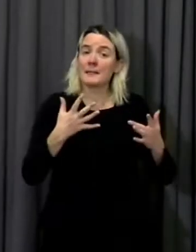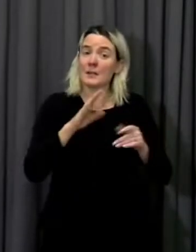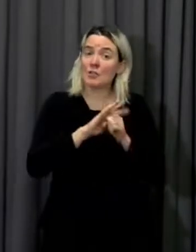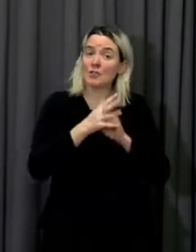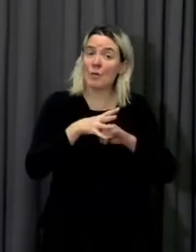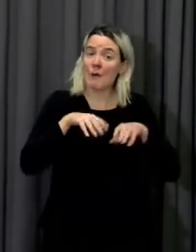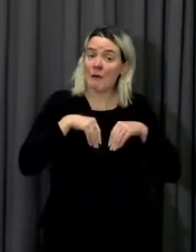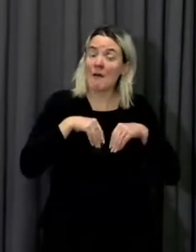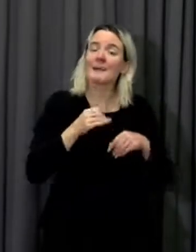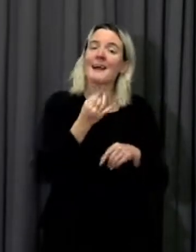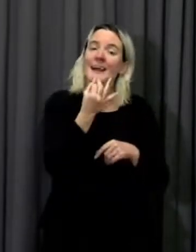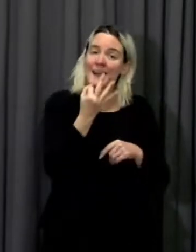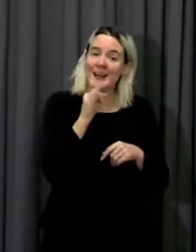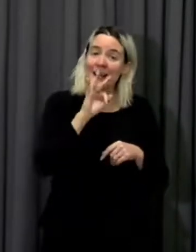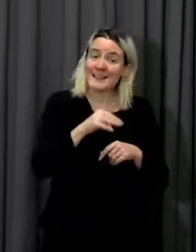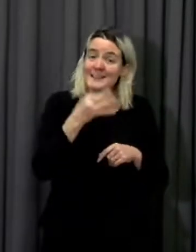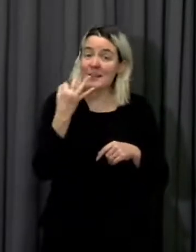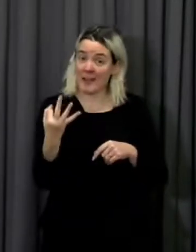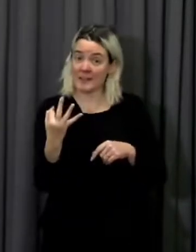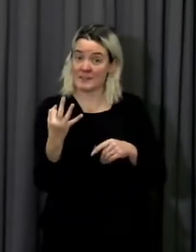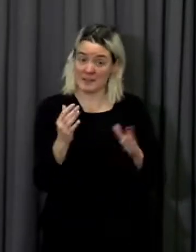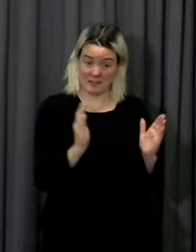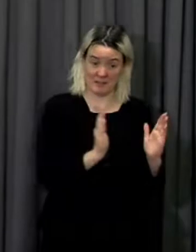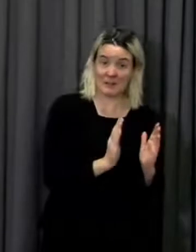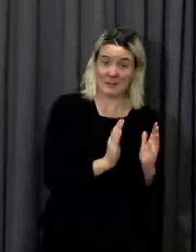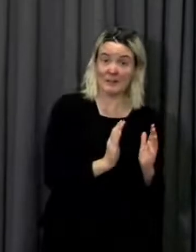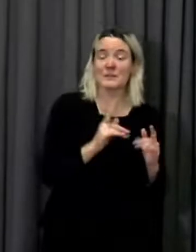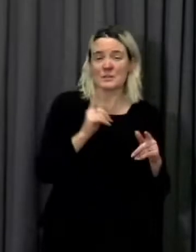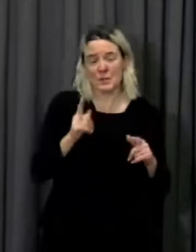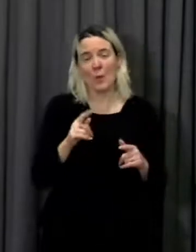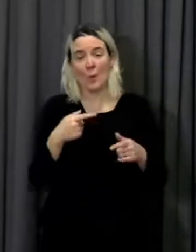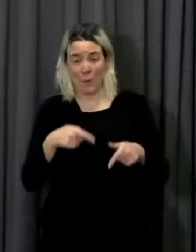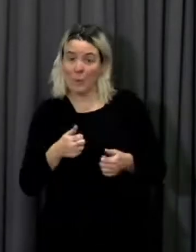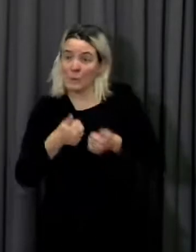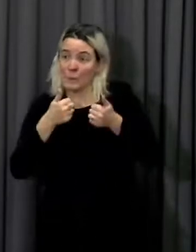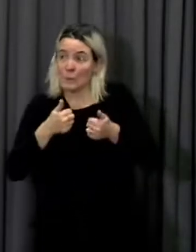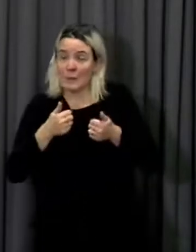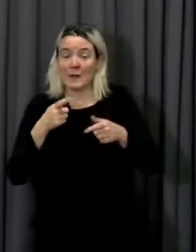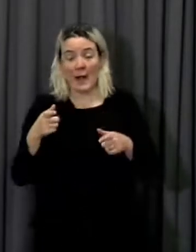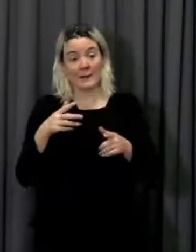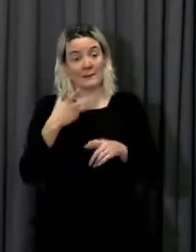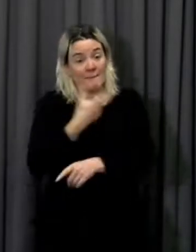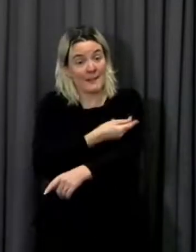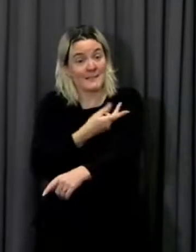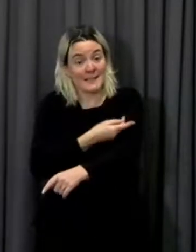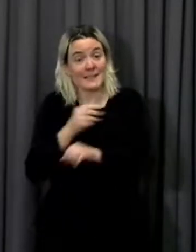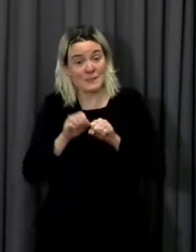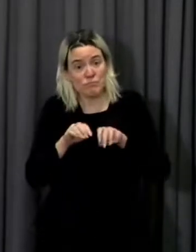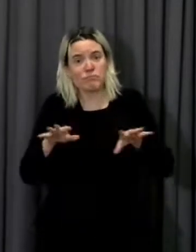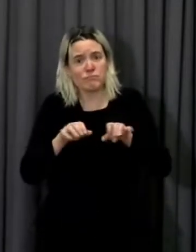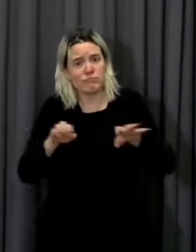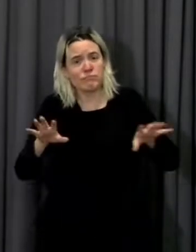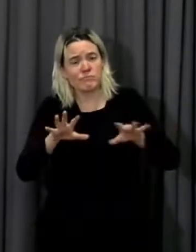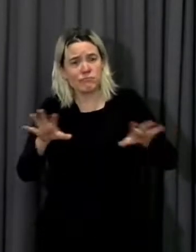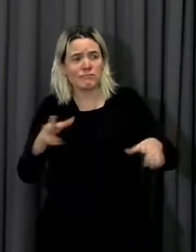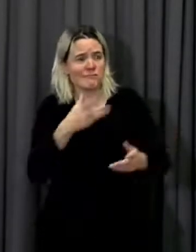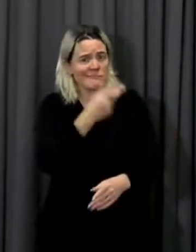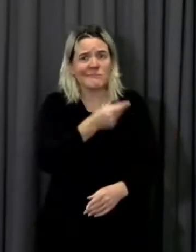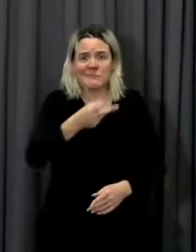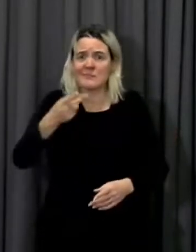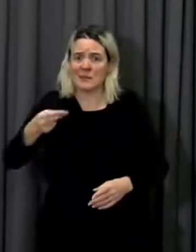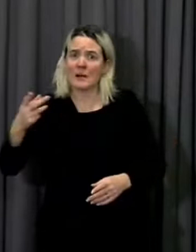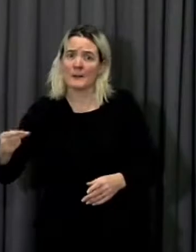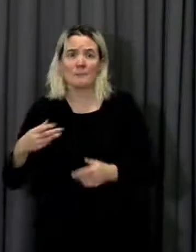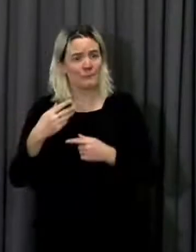alongside that that we are rolling out the vaccine in a really comprehensive way. At some point, of course, we will therefore